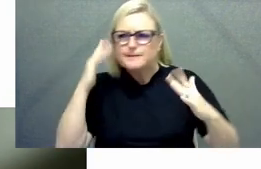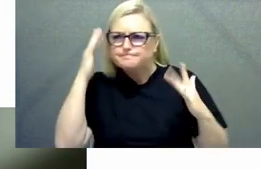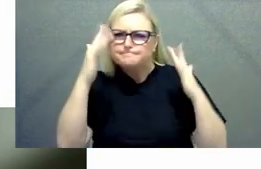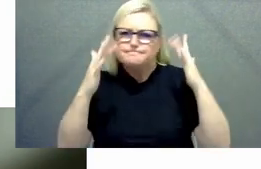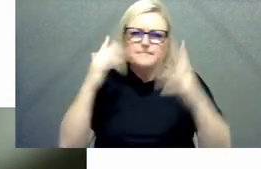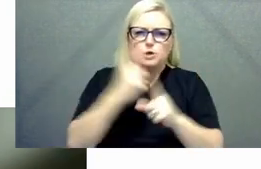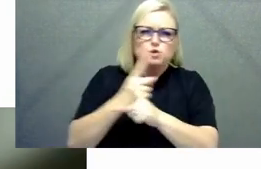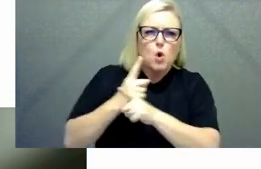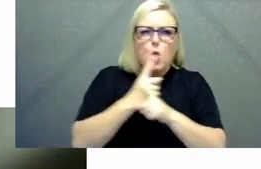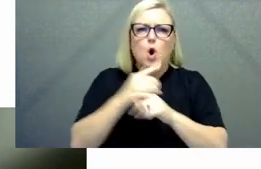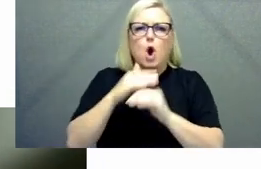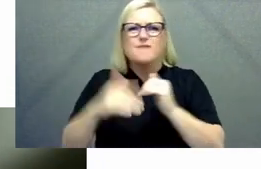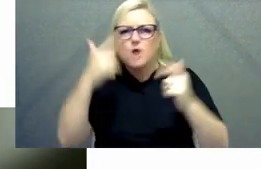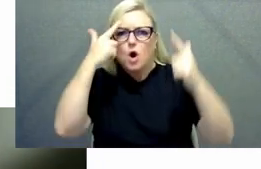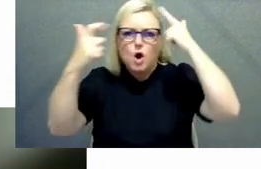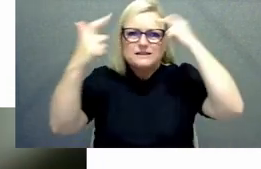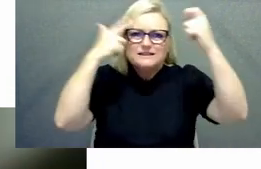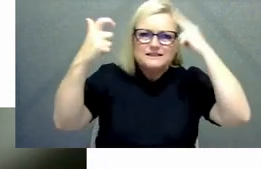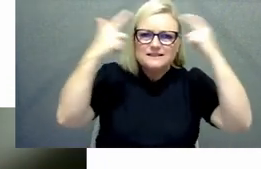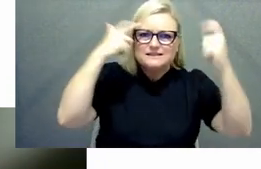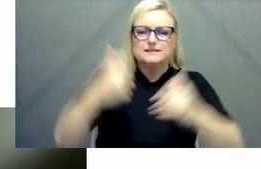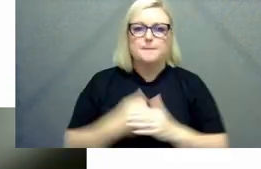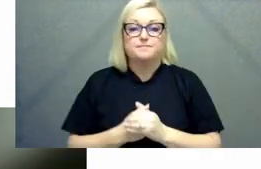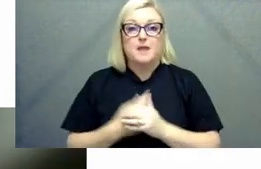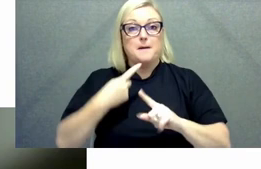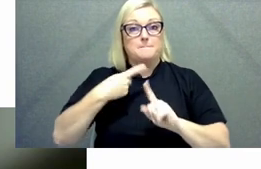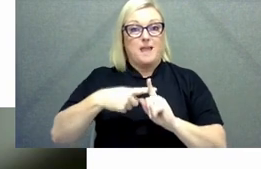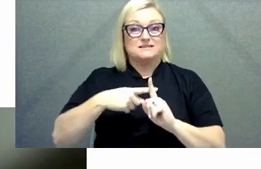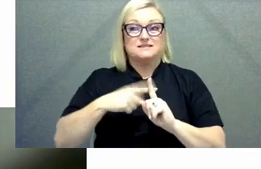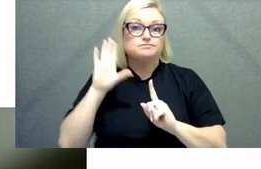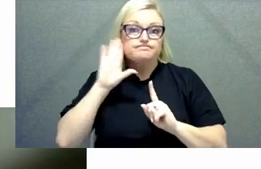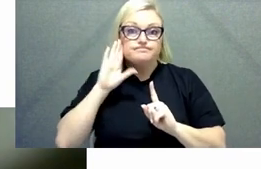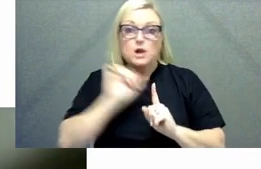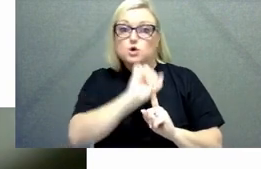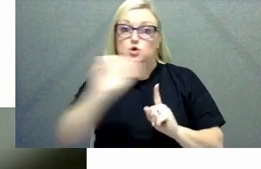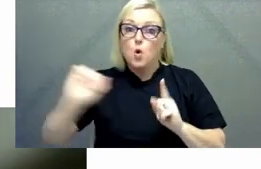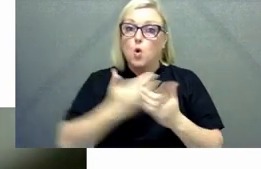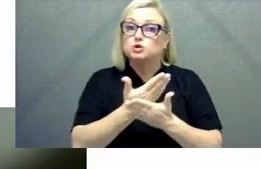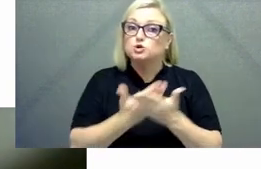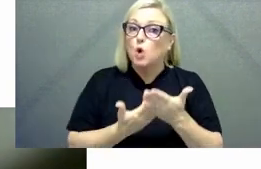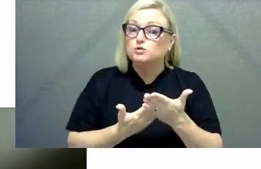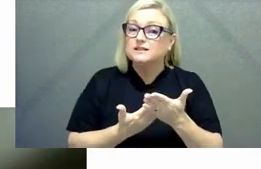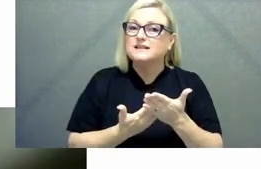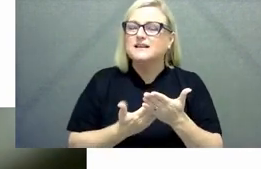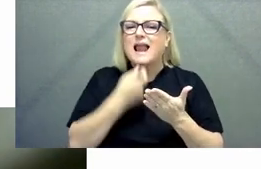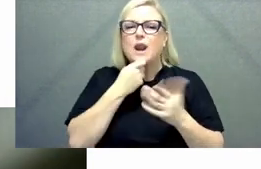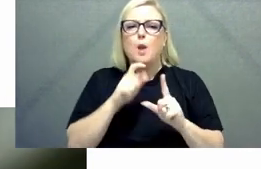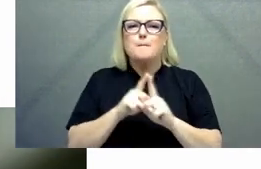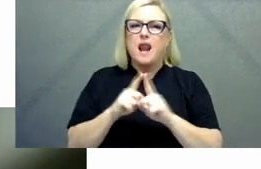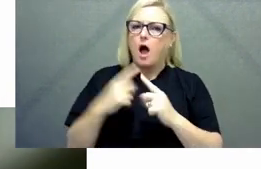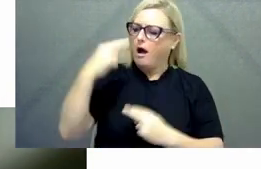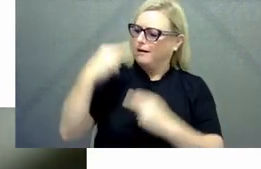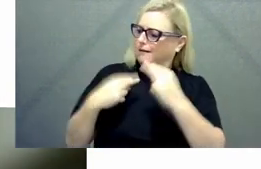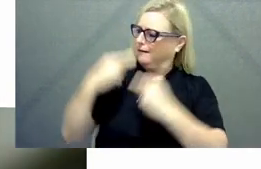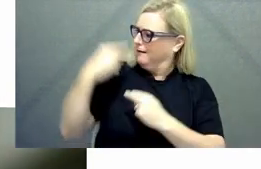we can also share our stories and experience a little bit in terms of reflecting on your experience in